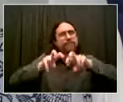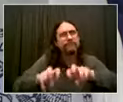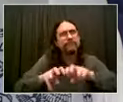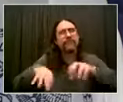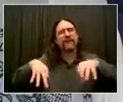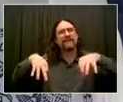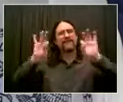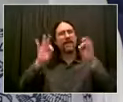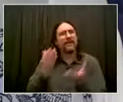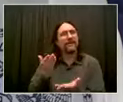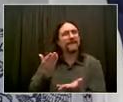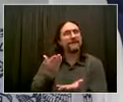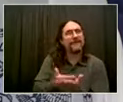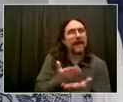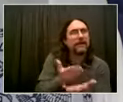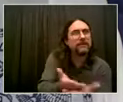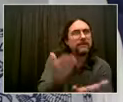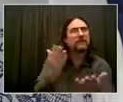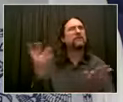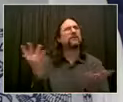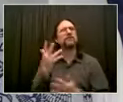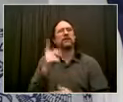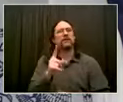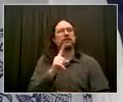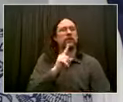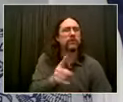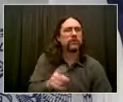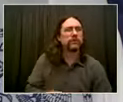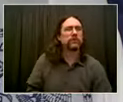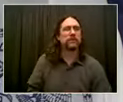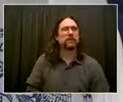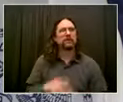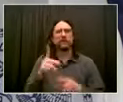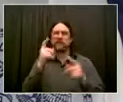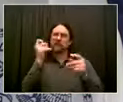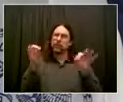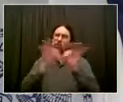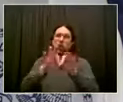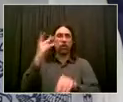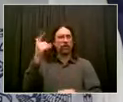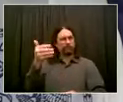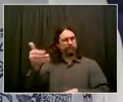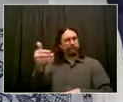that's the bottom line. The next is Erin from Politico.